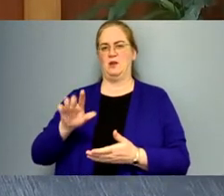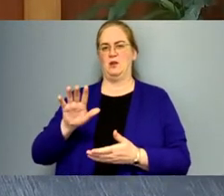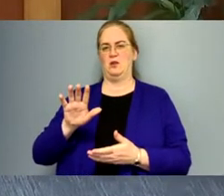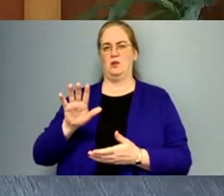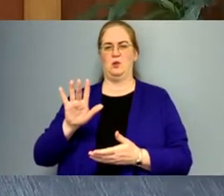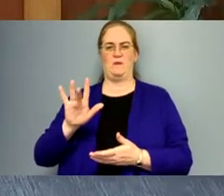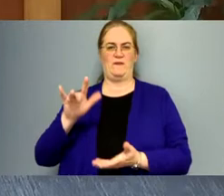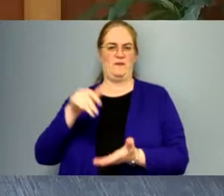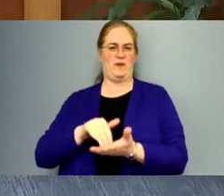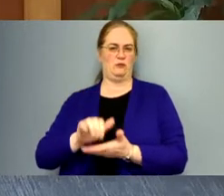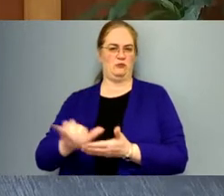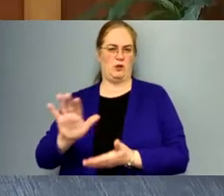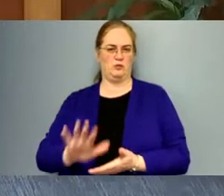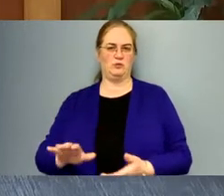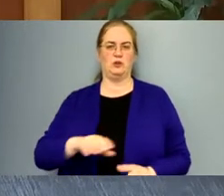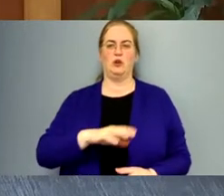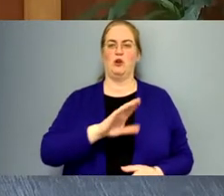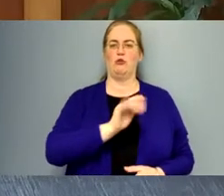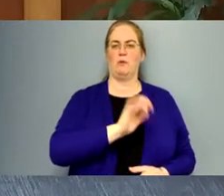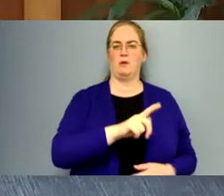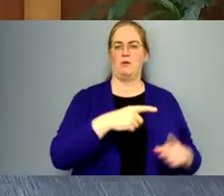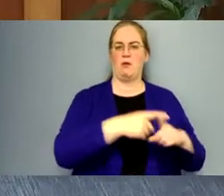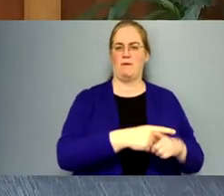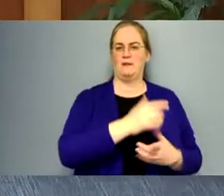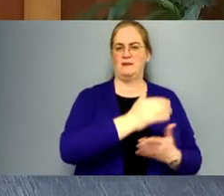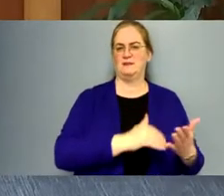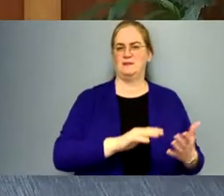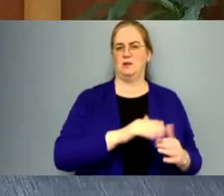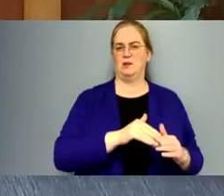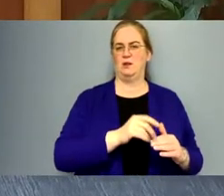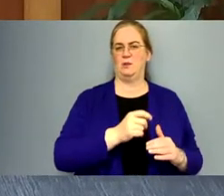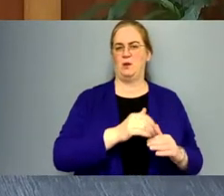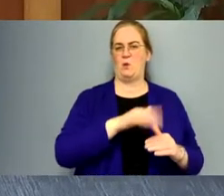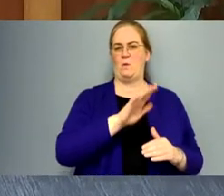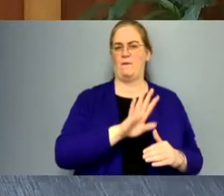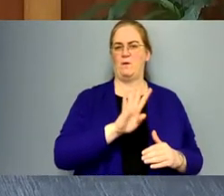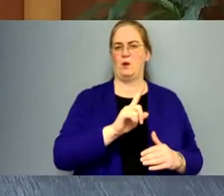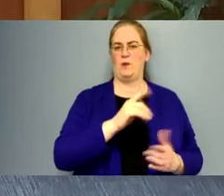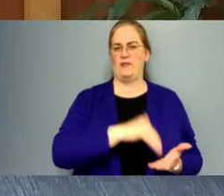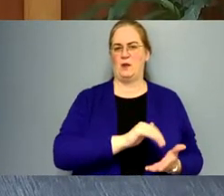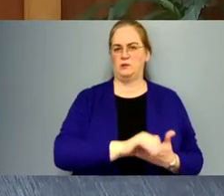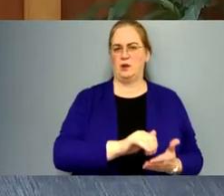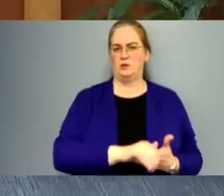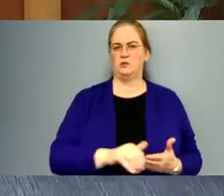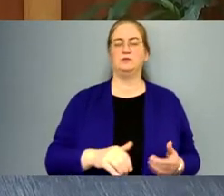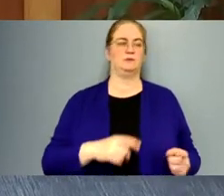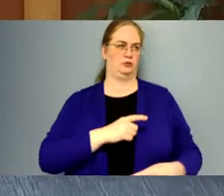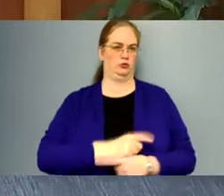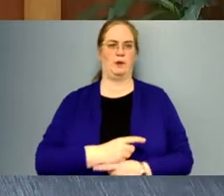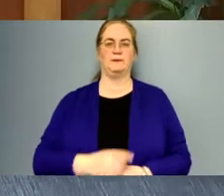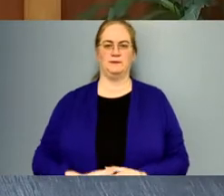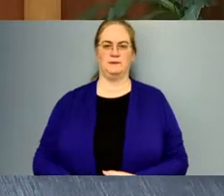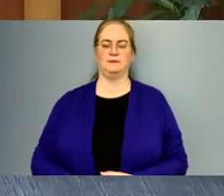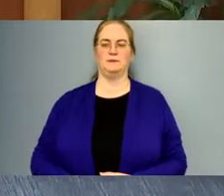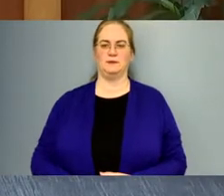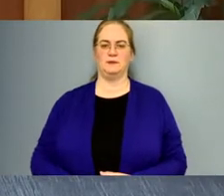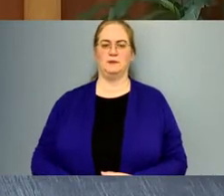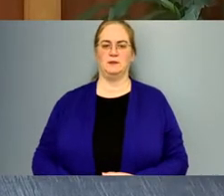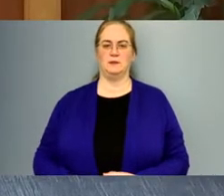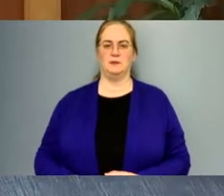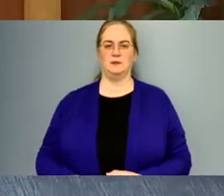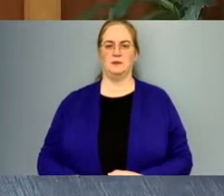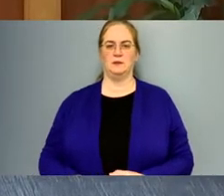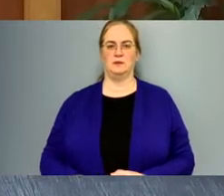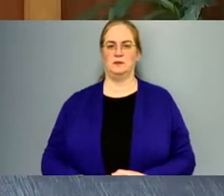,000. Criminal conflict list, they get about a little over $41,000. That's correct. Are they, is that,